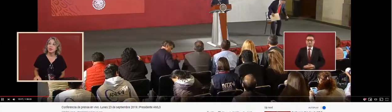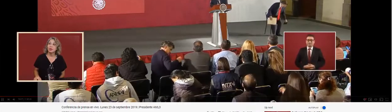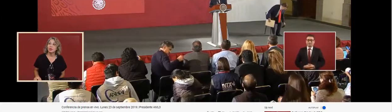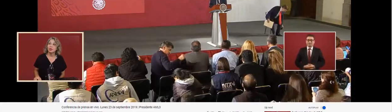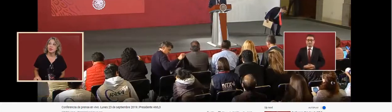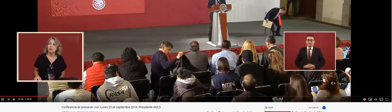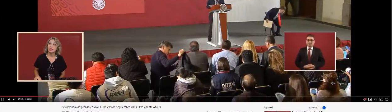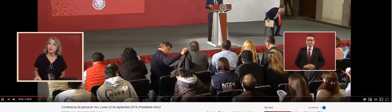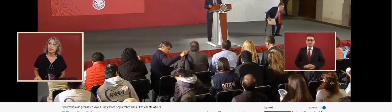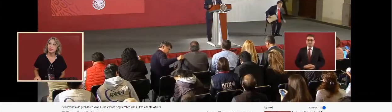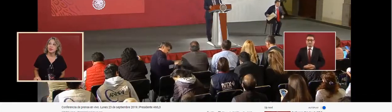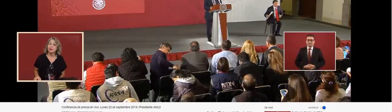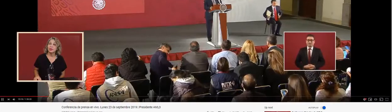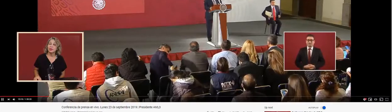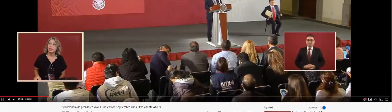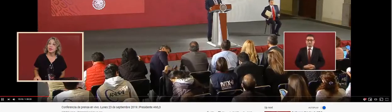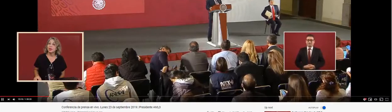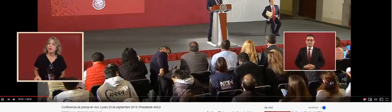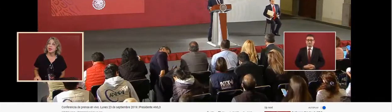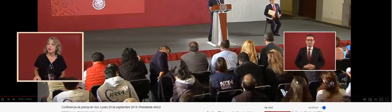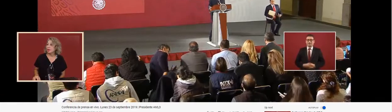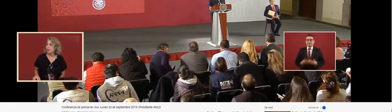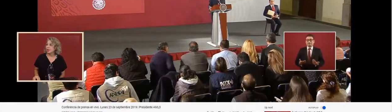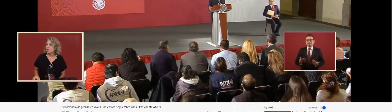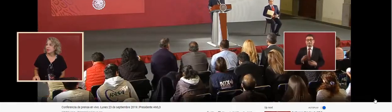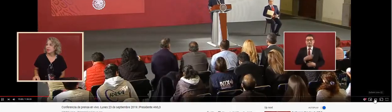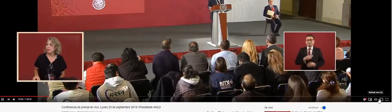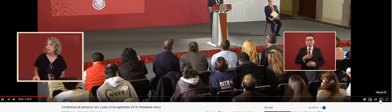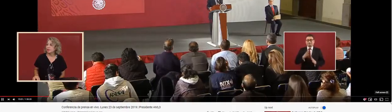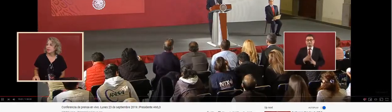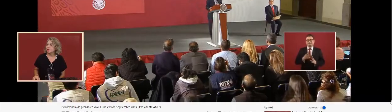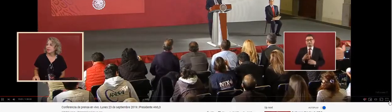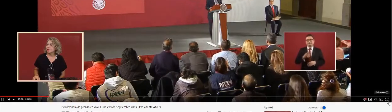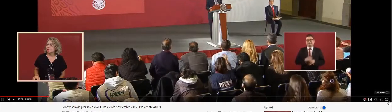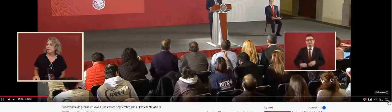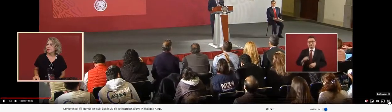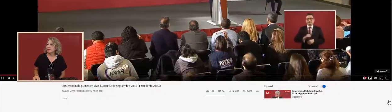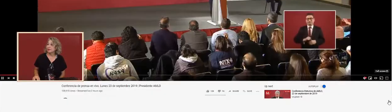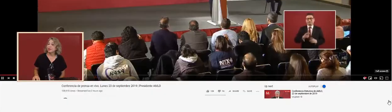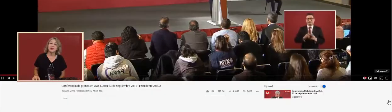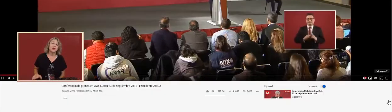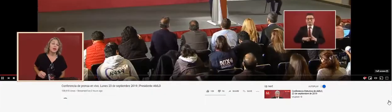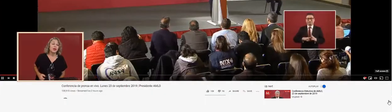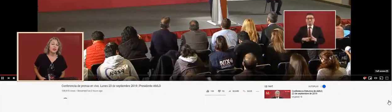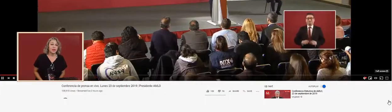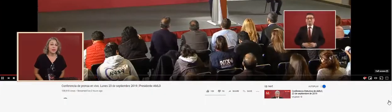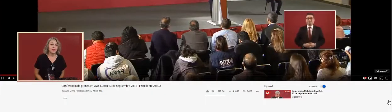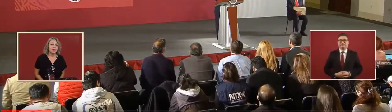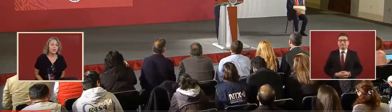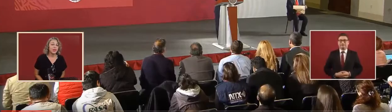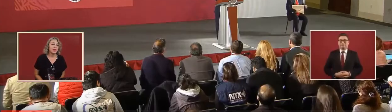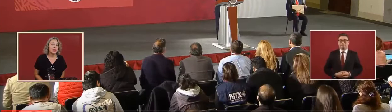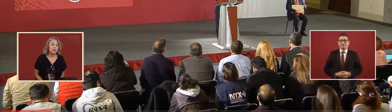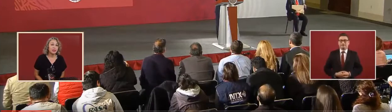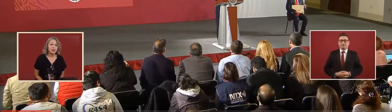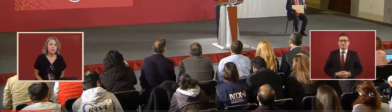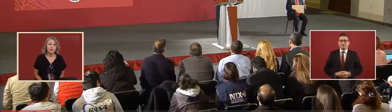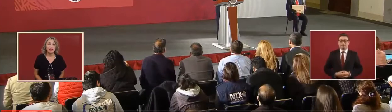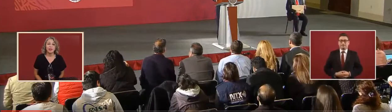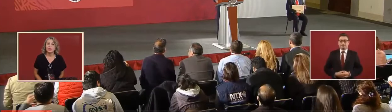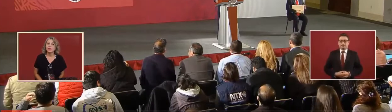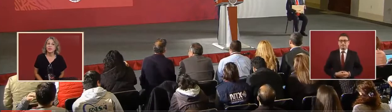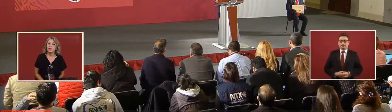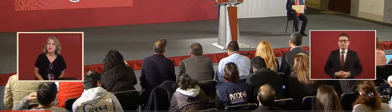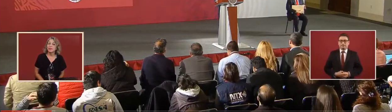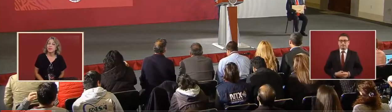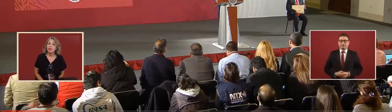how do I, okay, there we go, sorry about that. We start